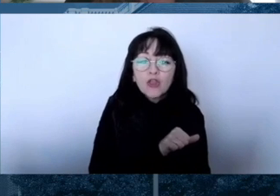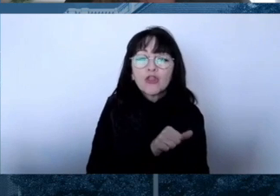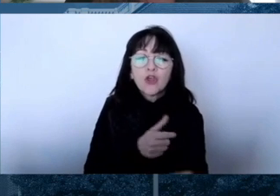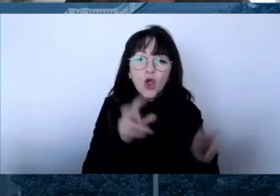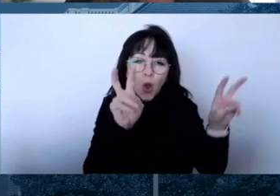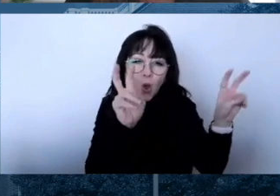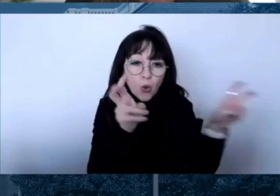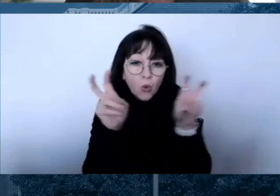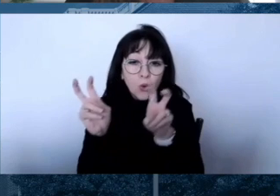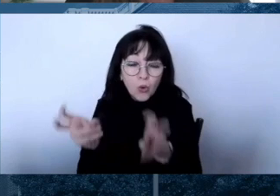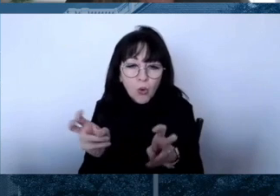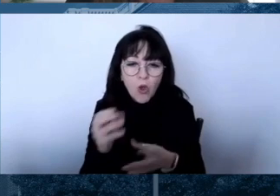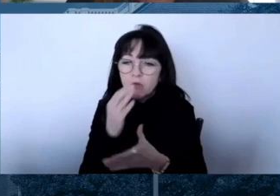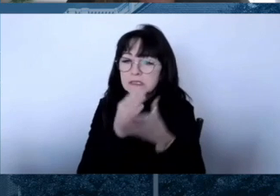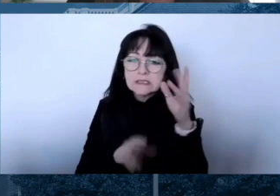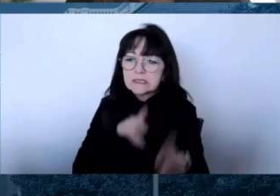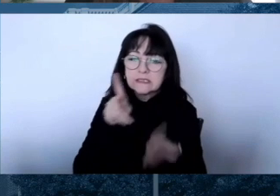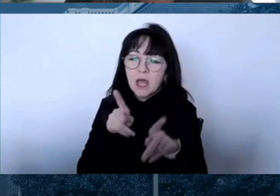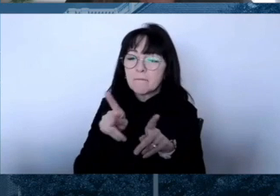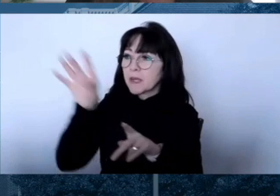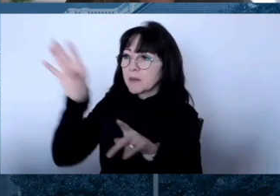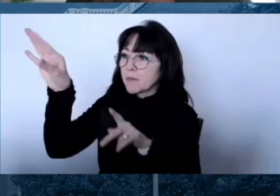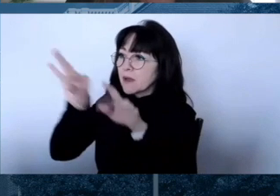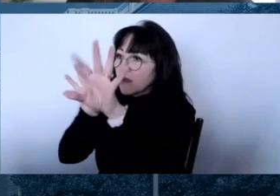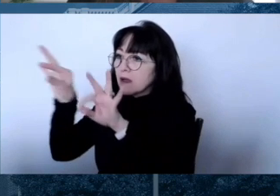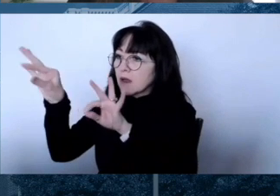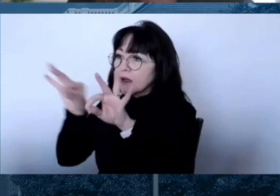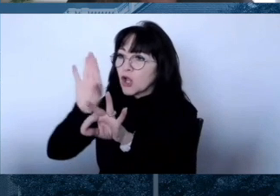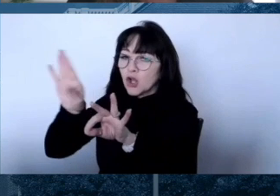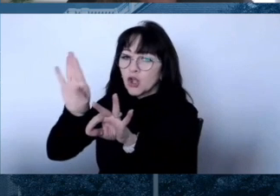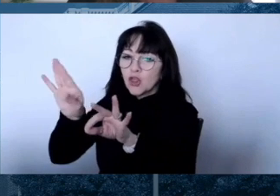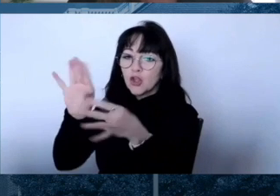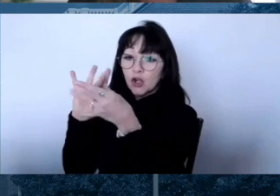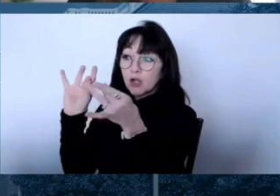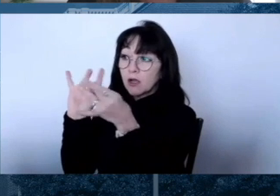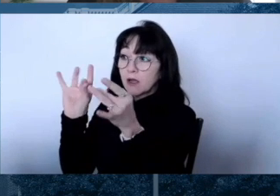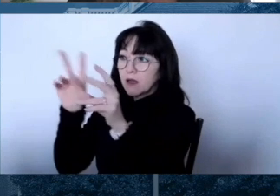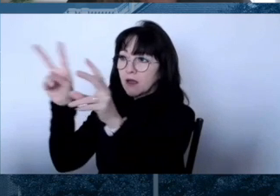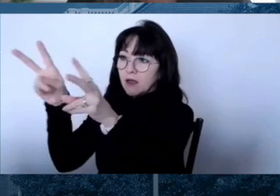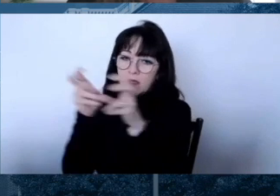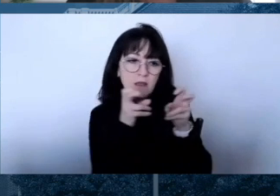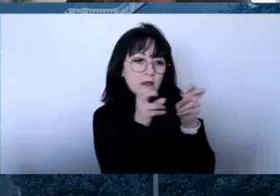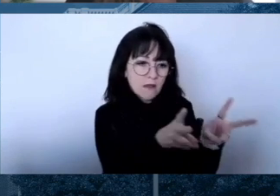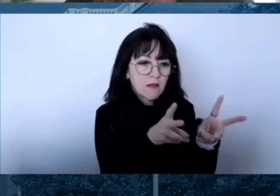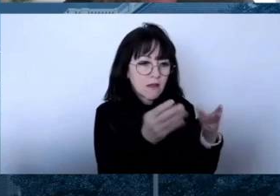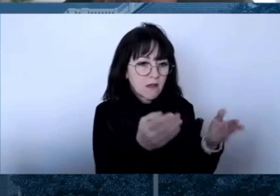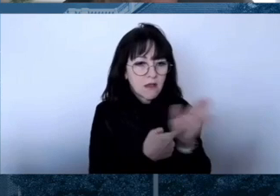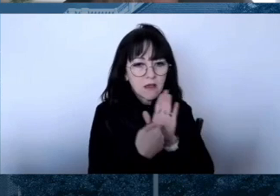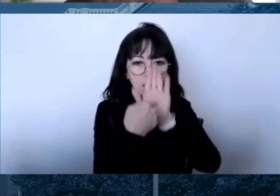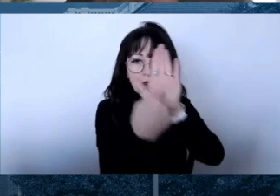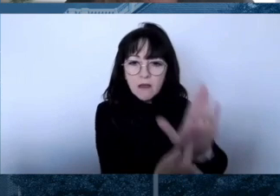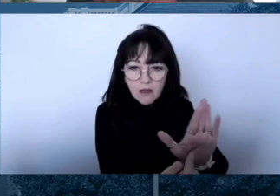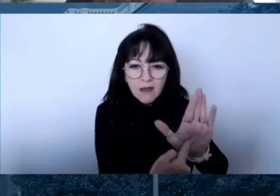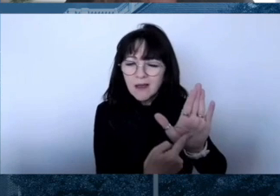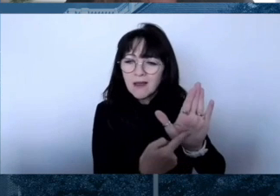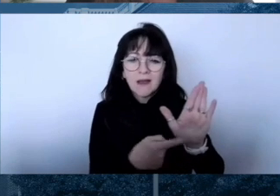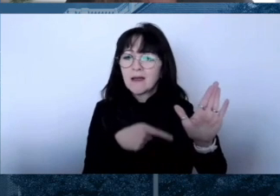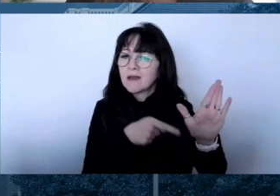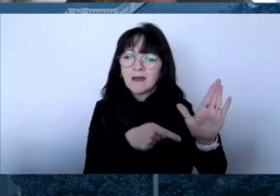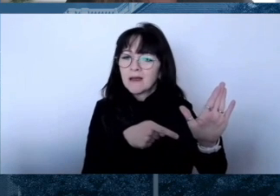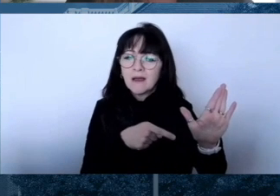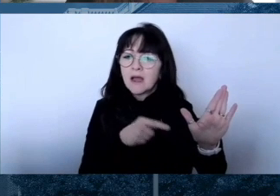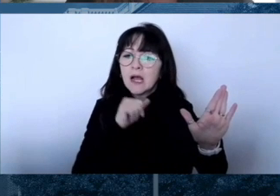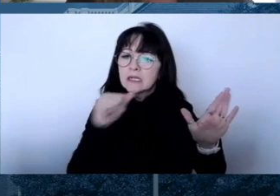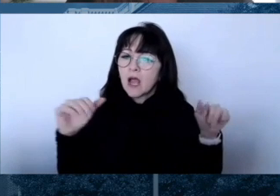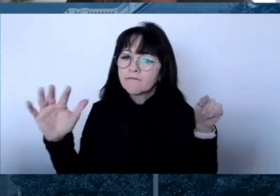what was quoted, but without the full context, it's not a fair representation of what they said. Old images that are